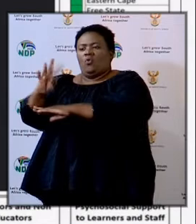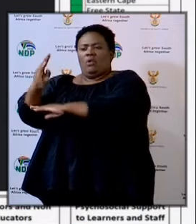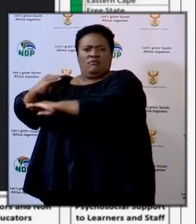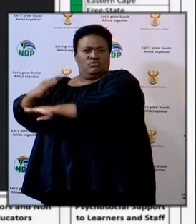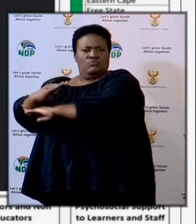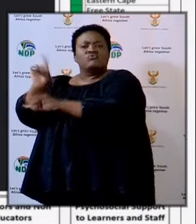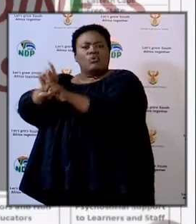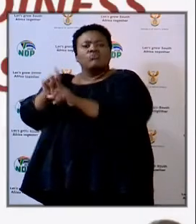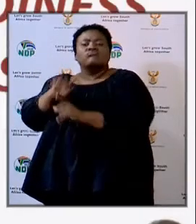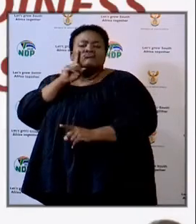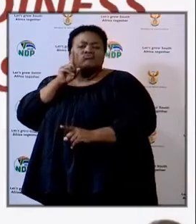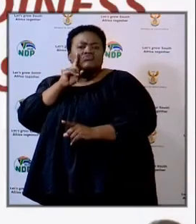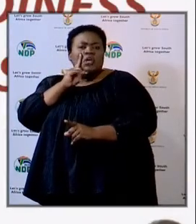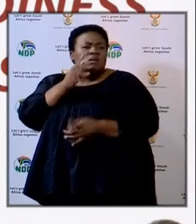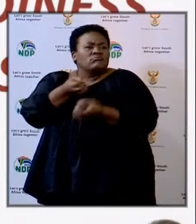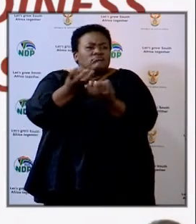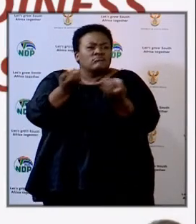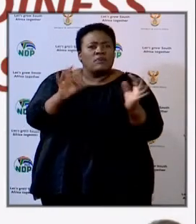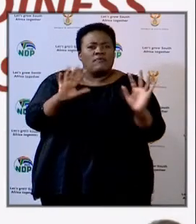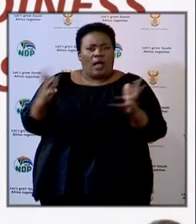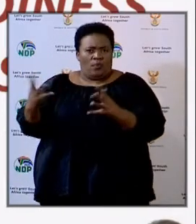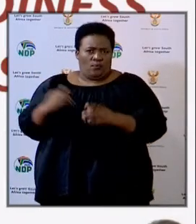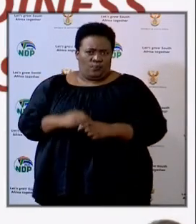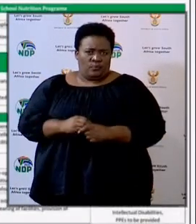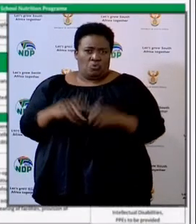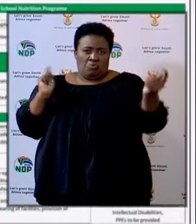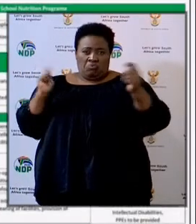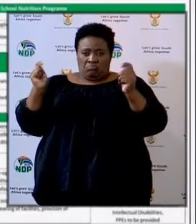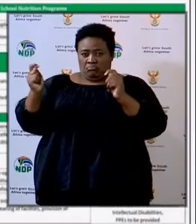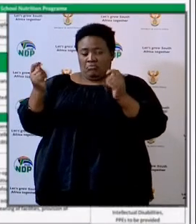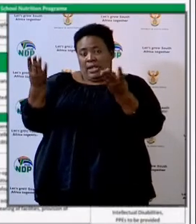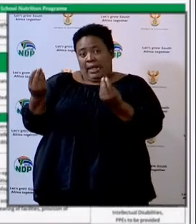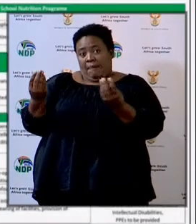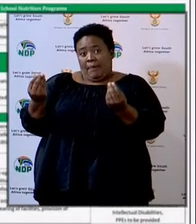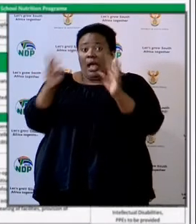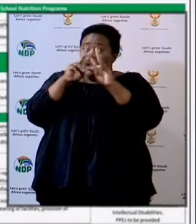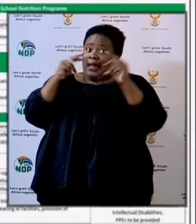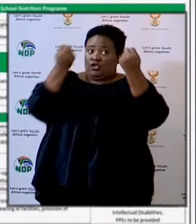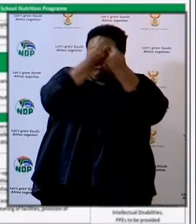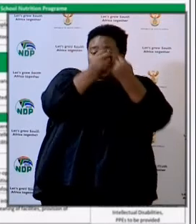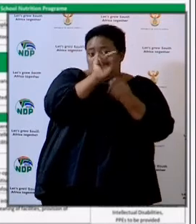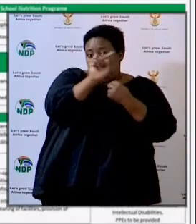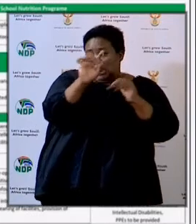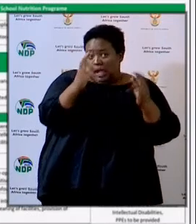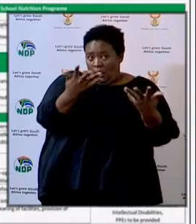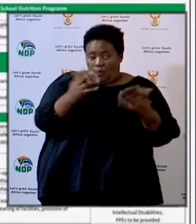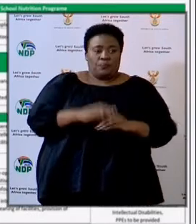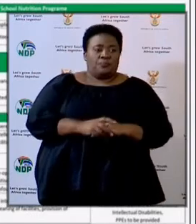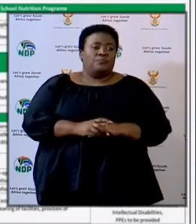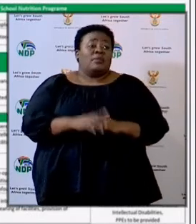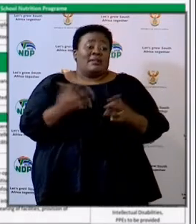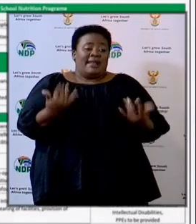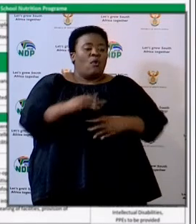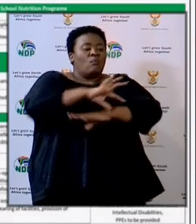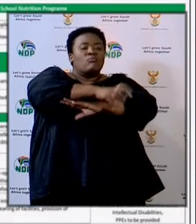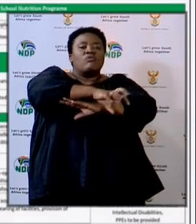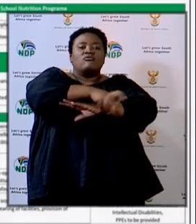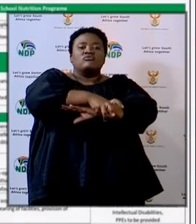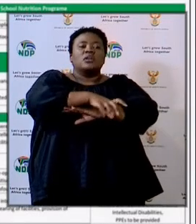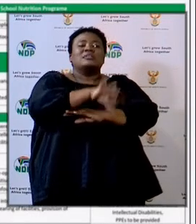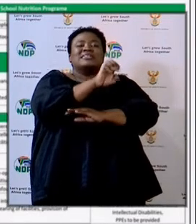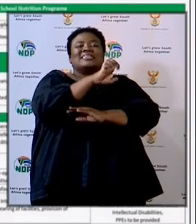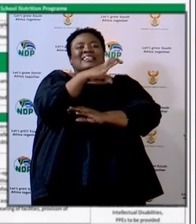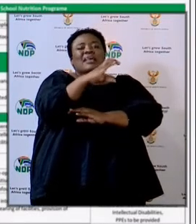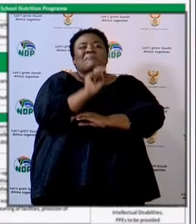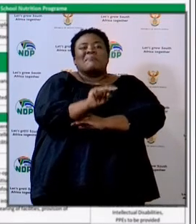in the afternoon. So that is the national picture. Provincial picture, Eastern Cape. We